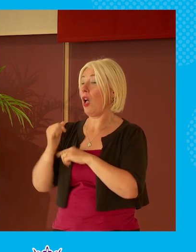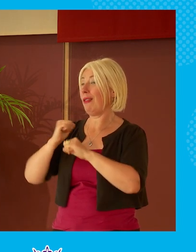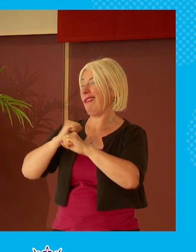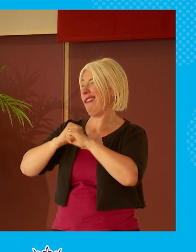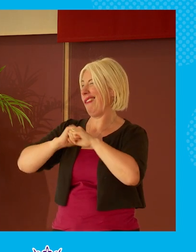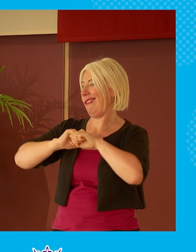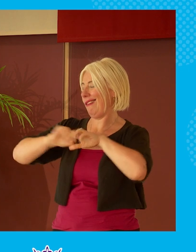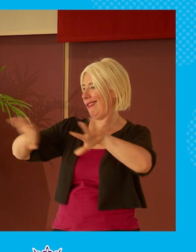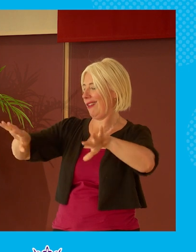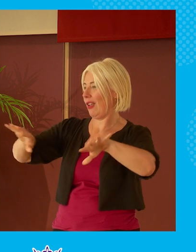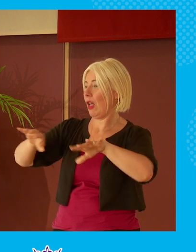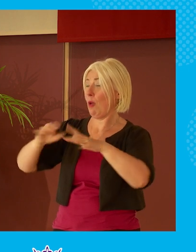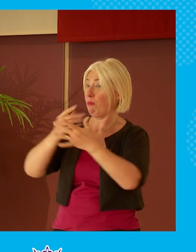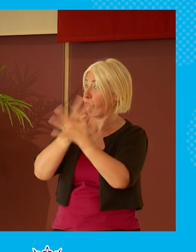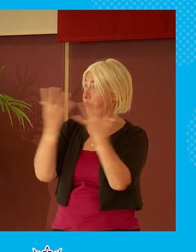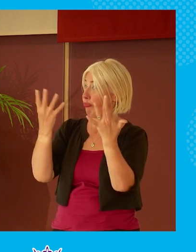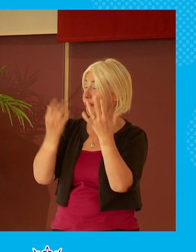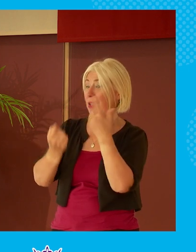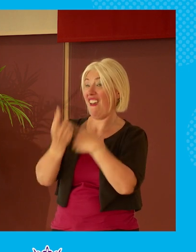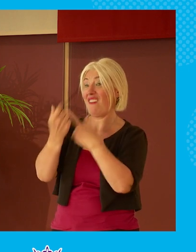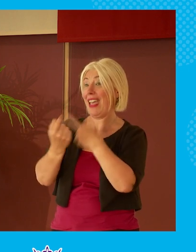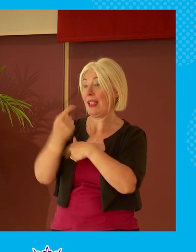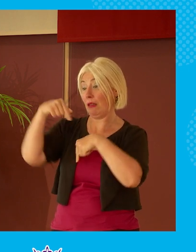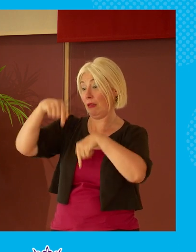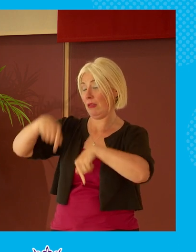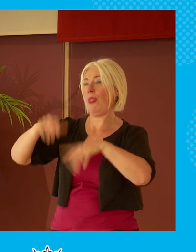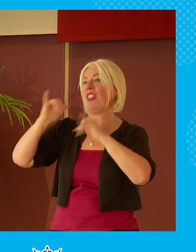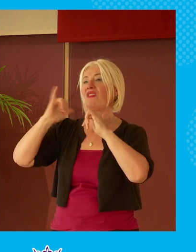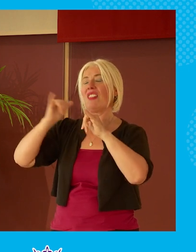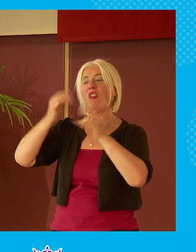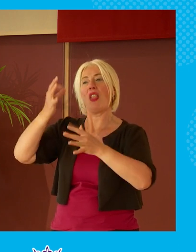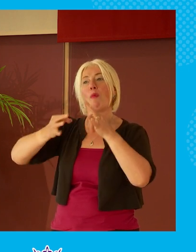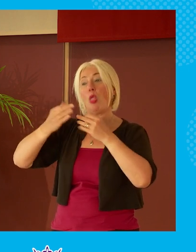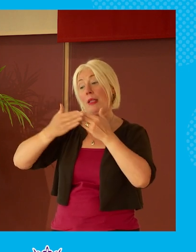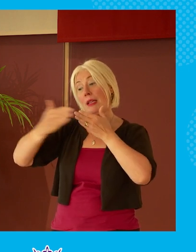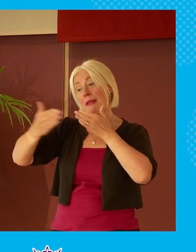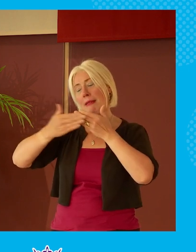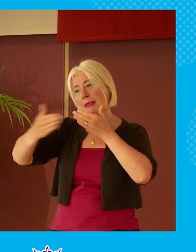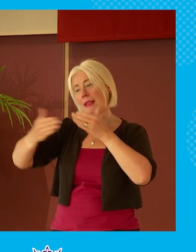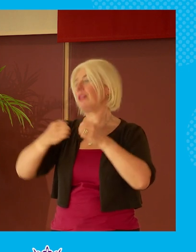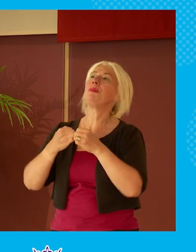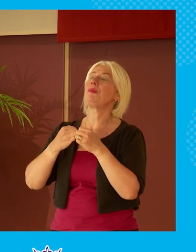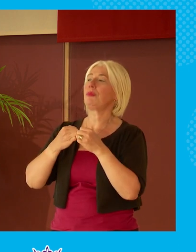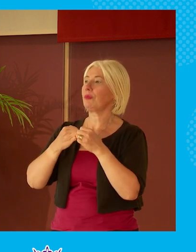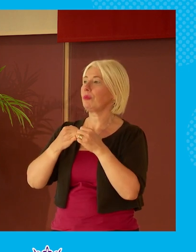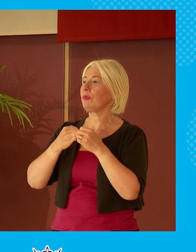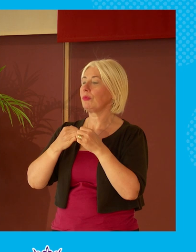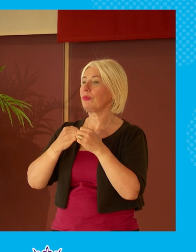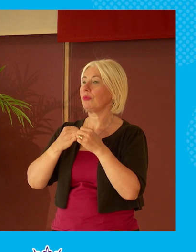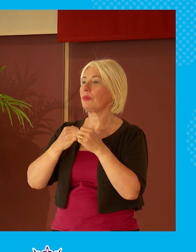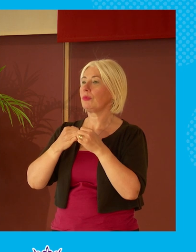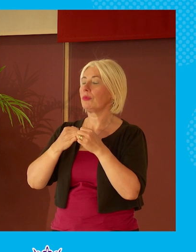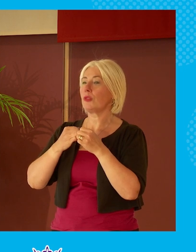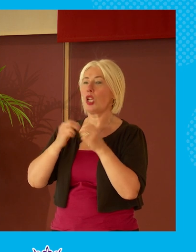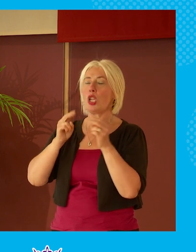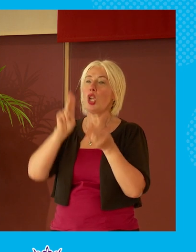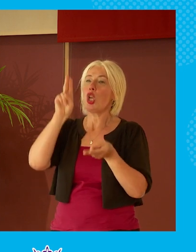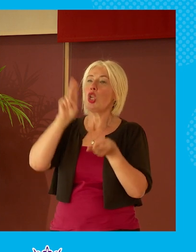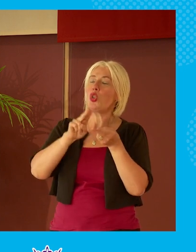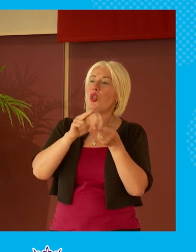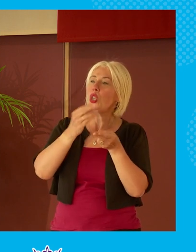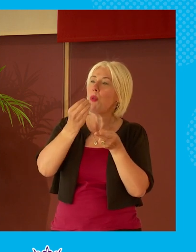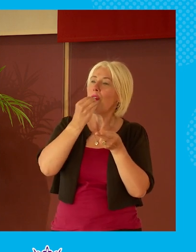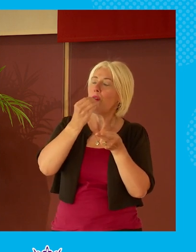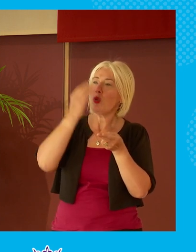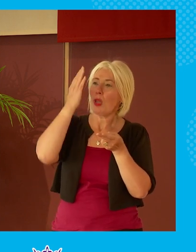um there are many more events in the festival the next couple of days um i would uh make reference to cheap food and mental health at